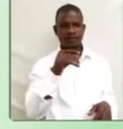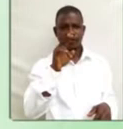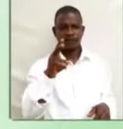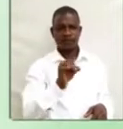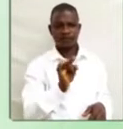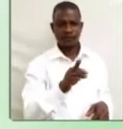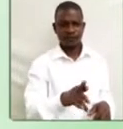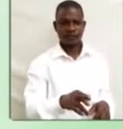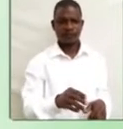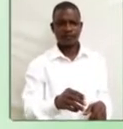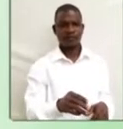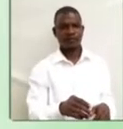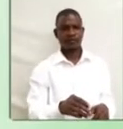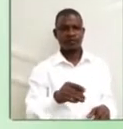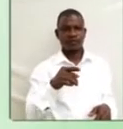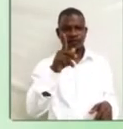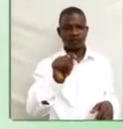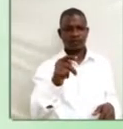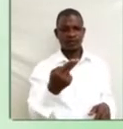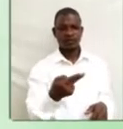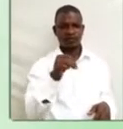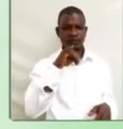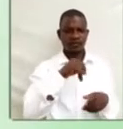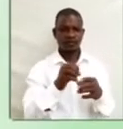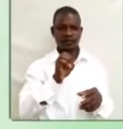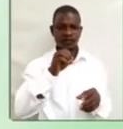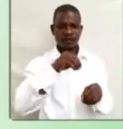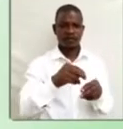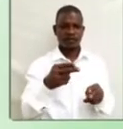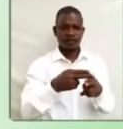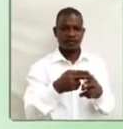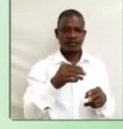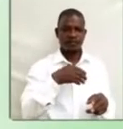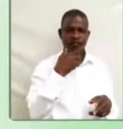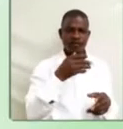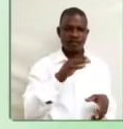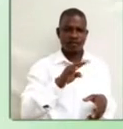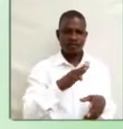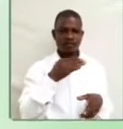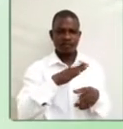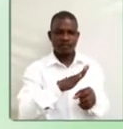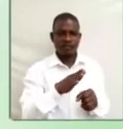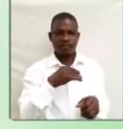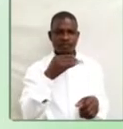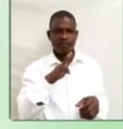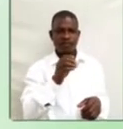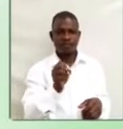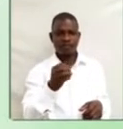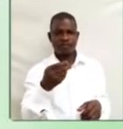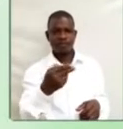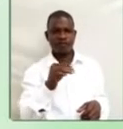The. C-H-E in breathe. Breathe. Breathe. Bathe.